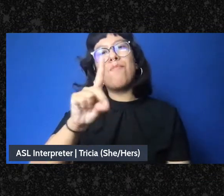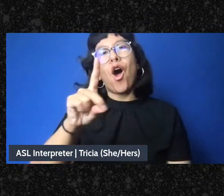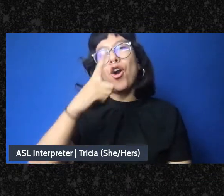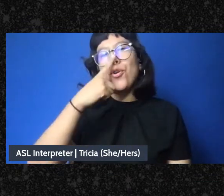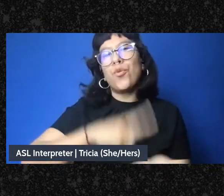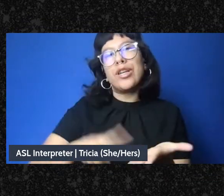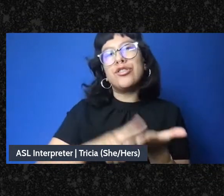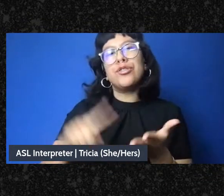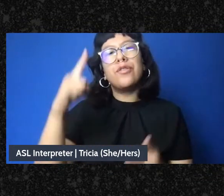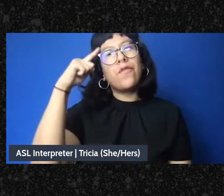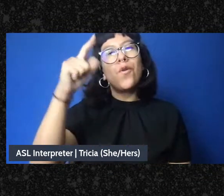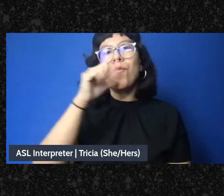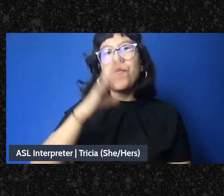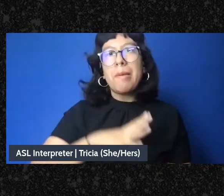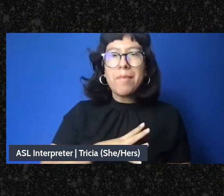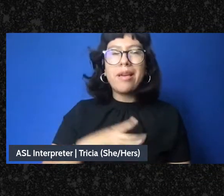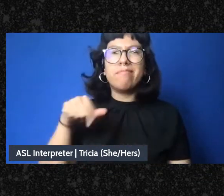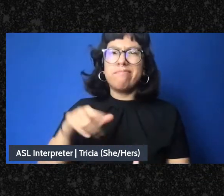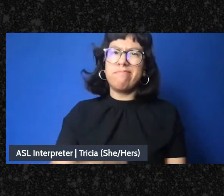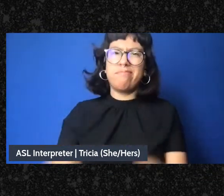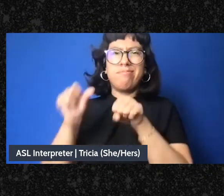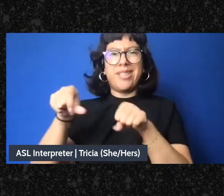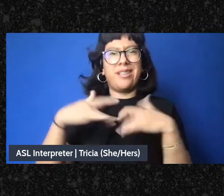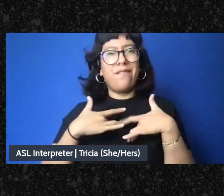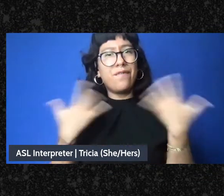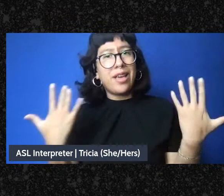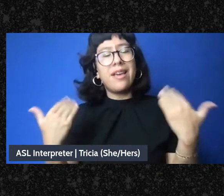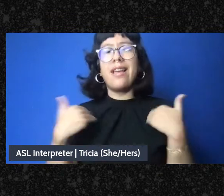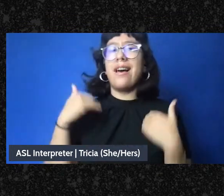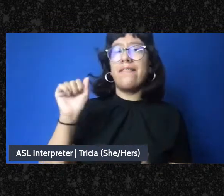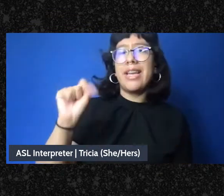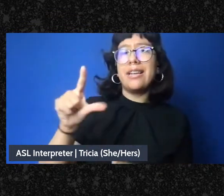event and making sure we have ASL interpretation.